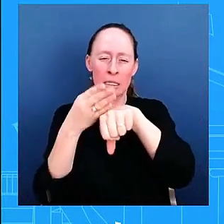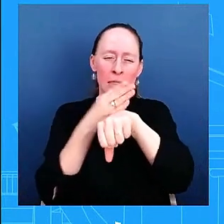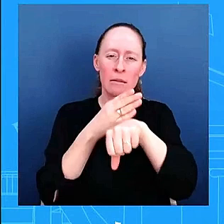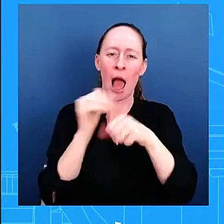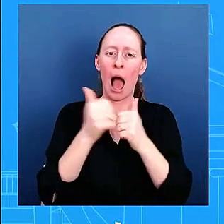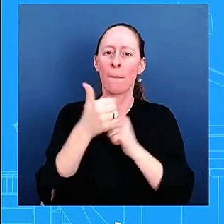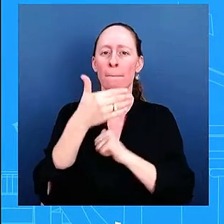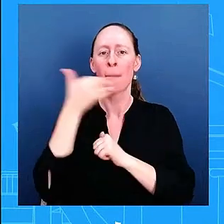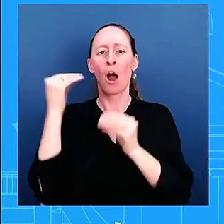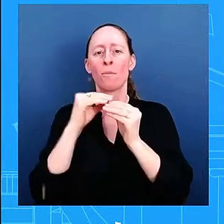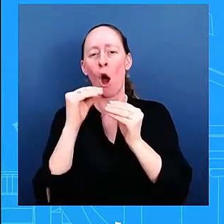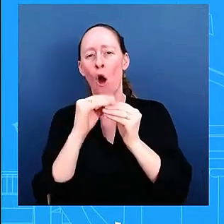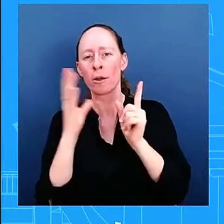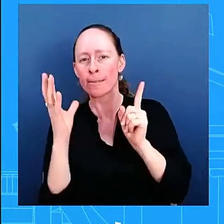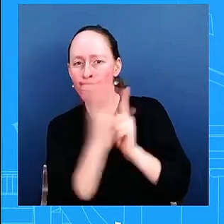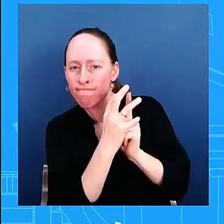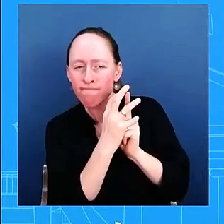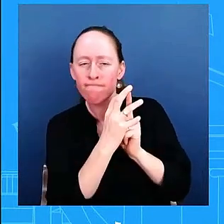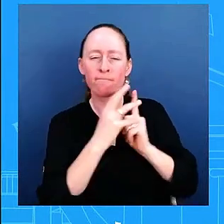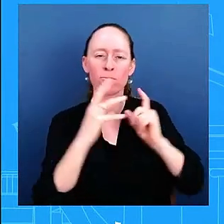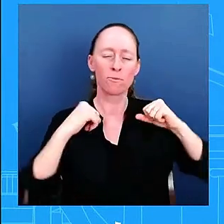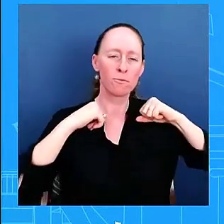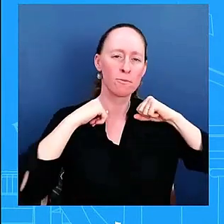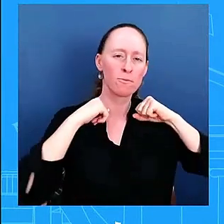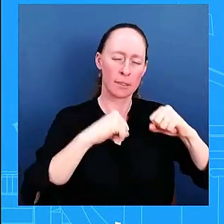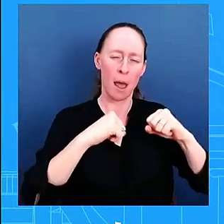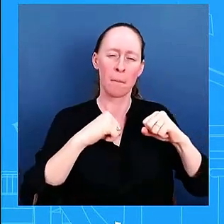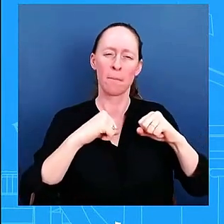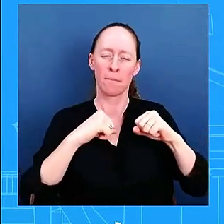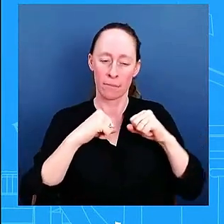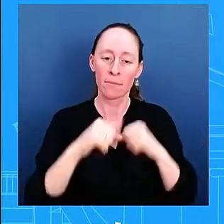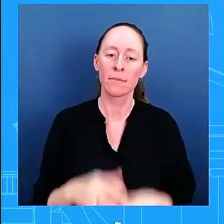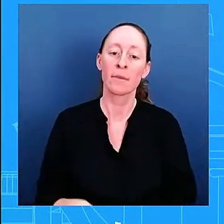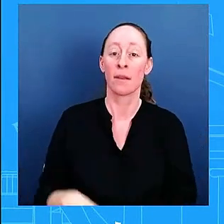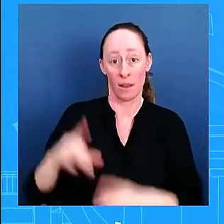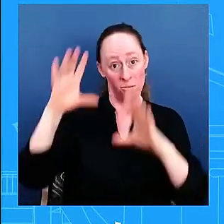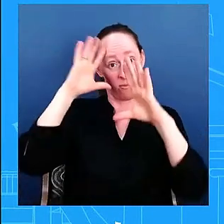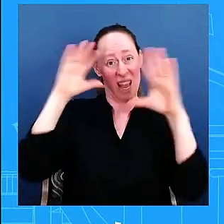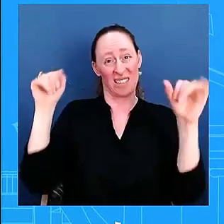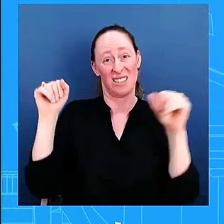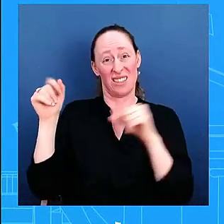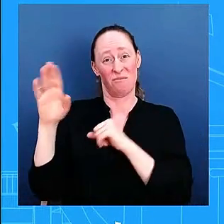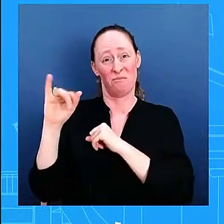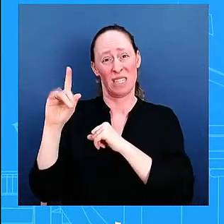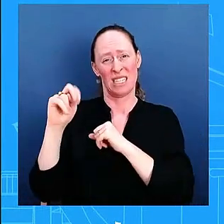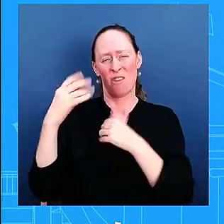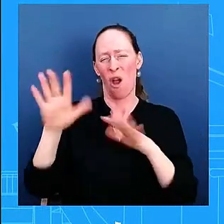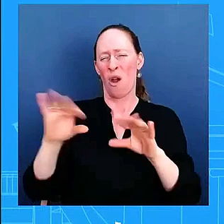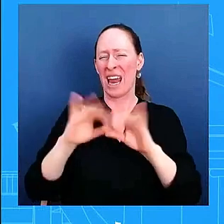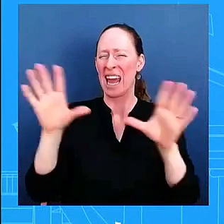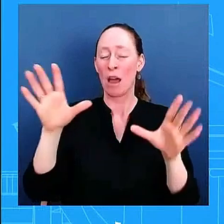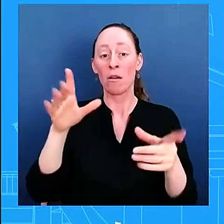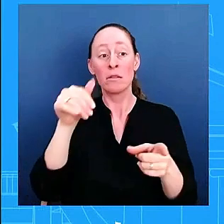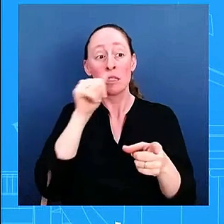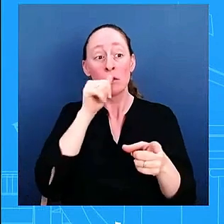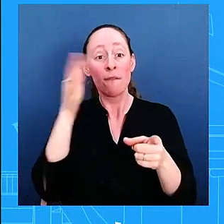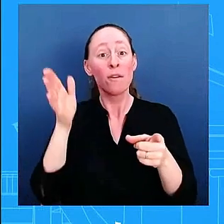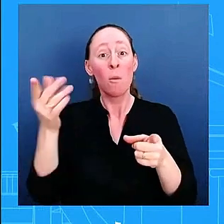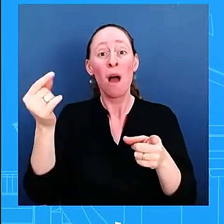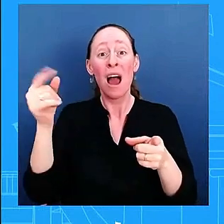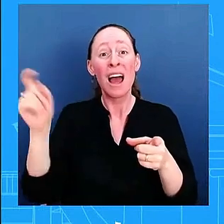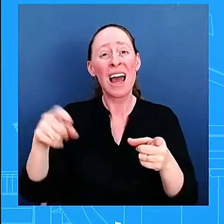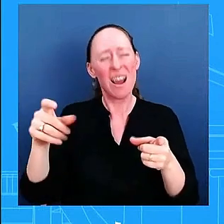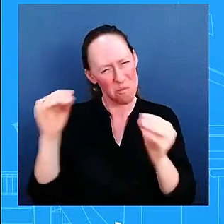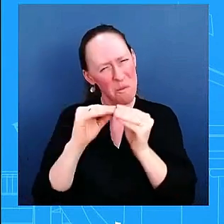also been clear from his point of view as well uh to the secret service to make sure that they provide the highest level of protection for the former